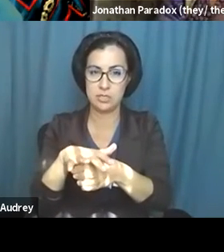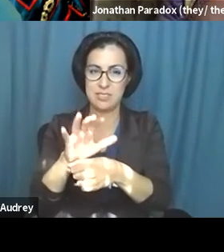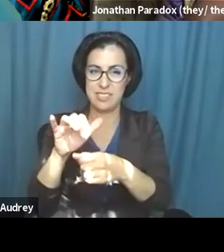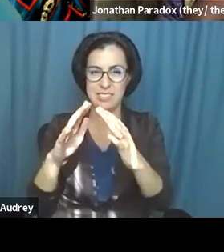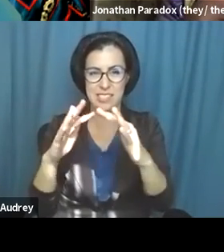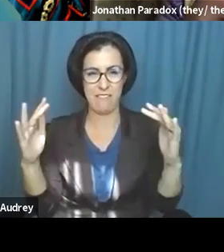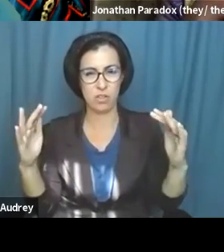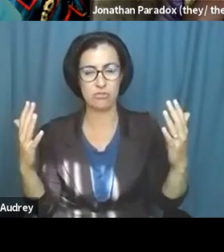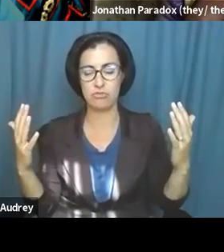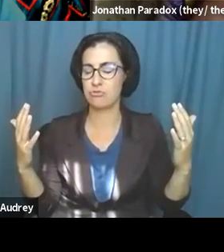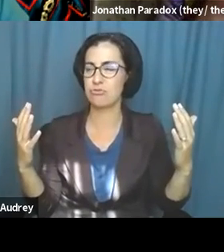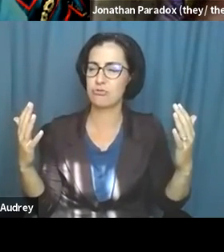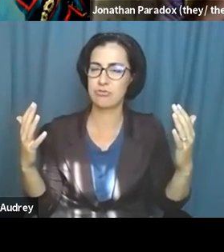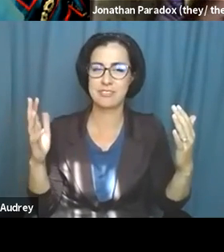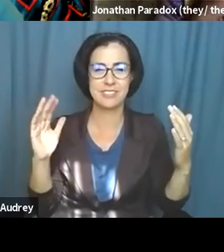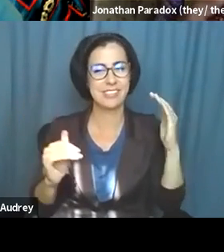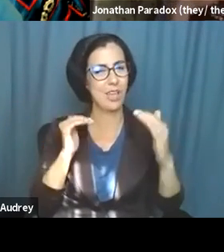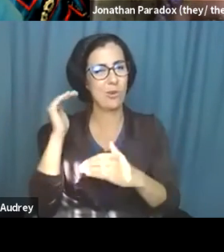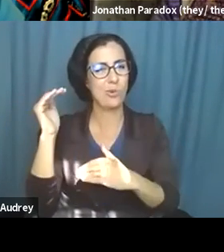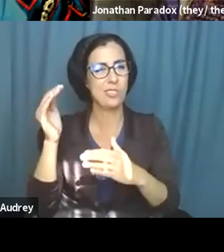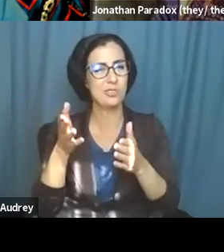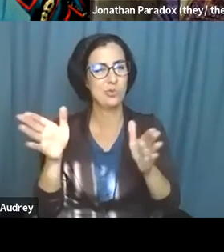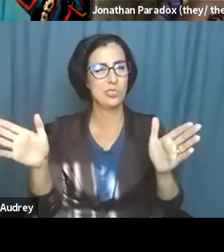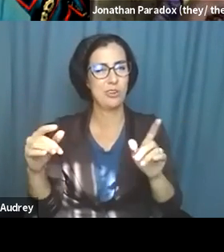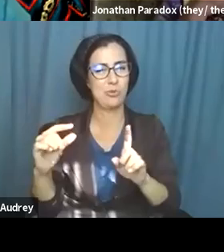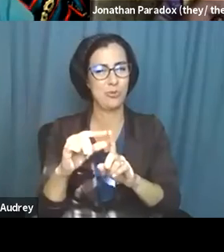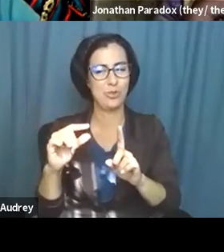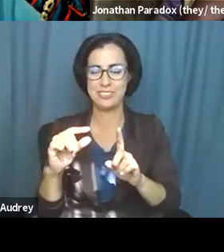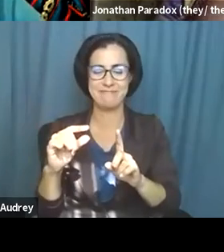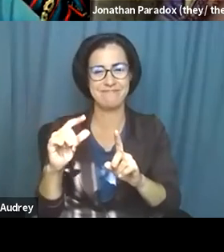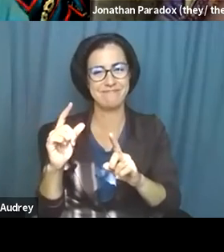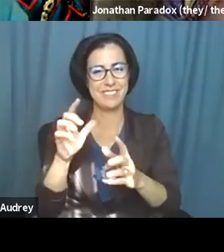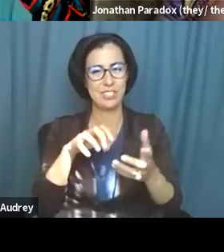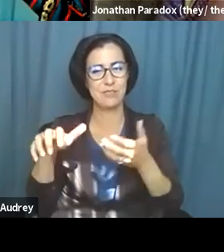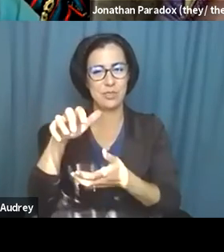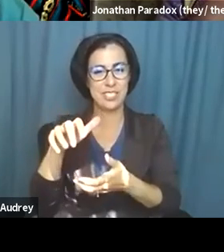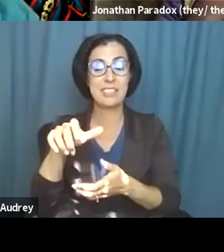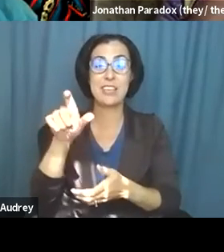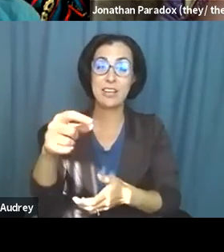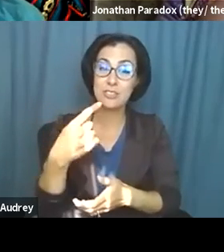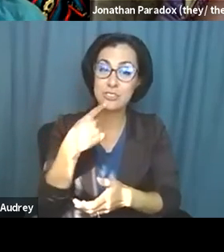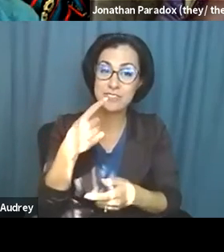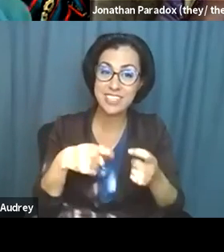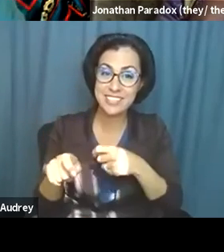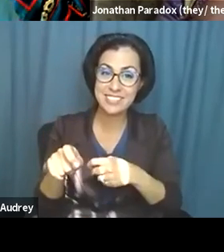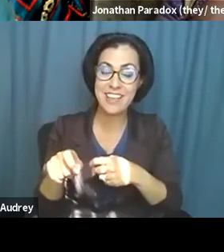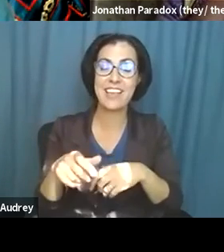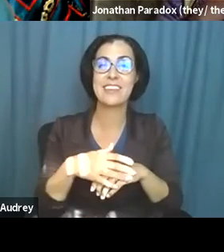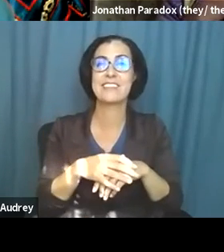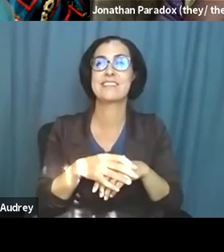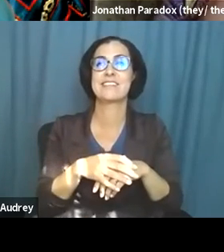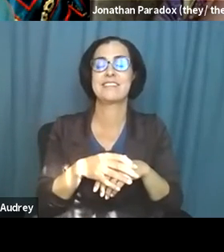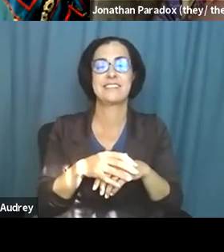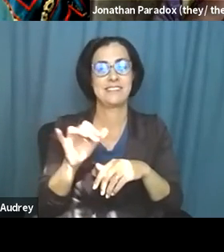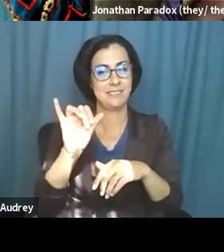that was, um, too broad and confusing. Um, what I should have said instead is much